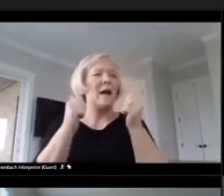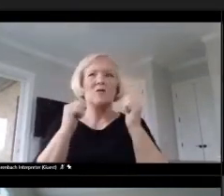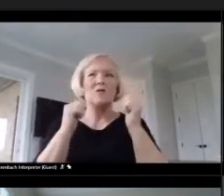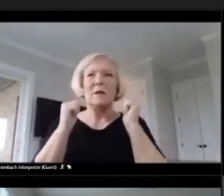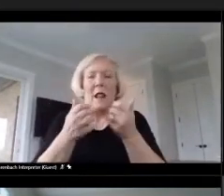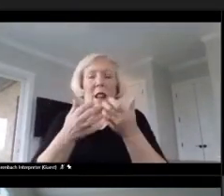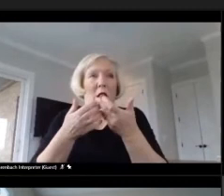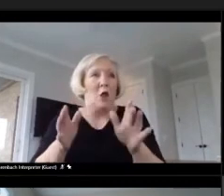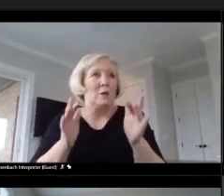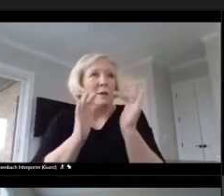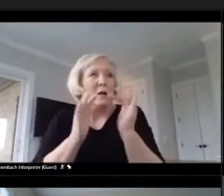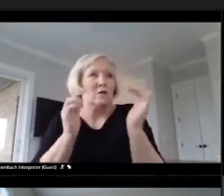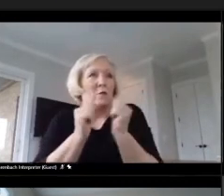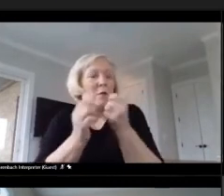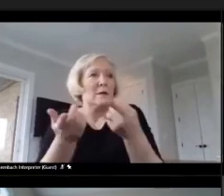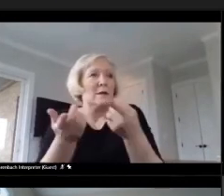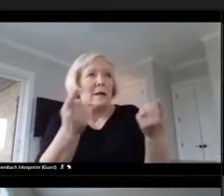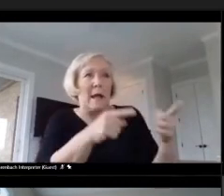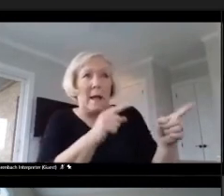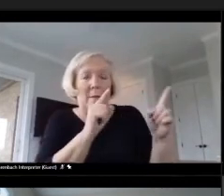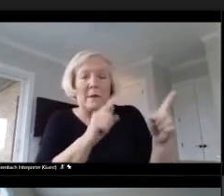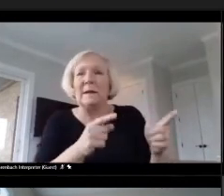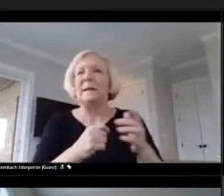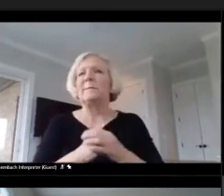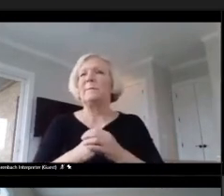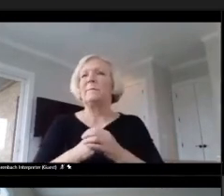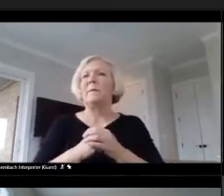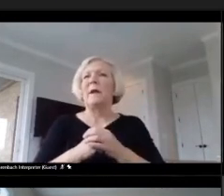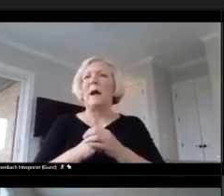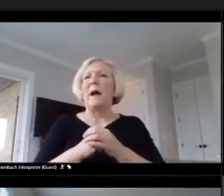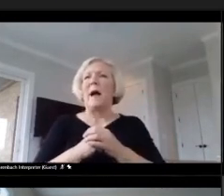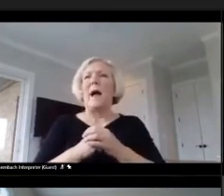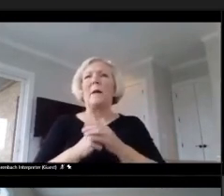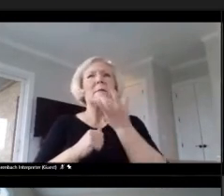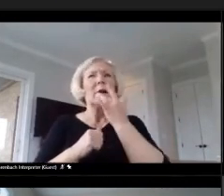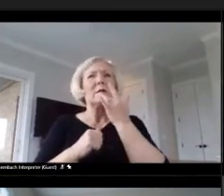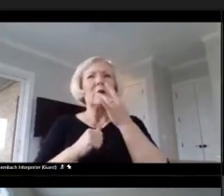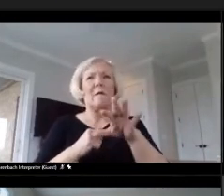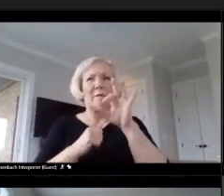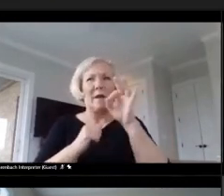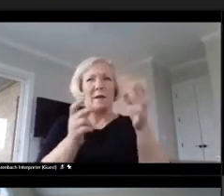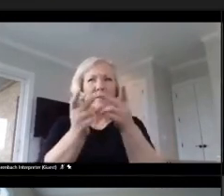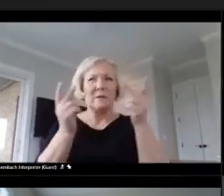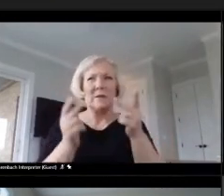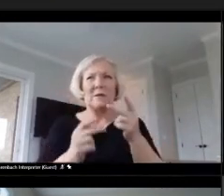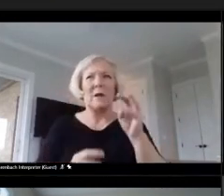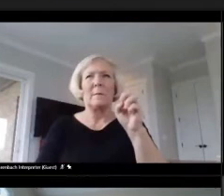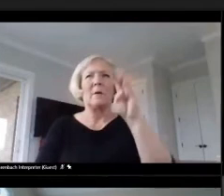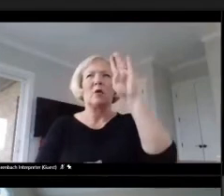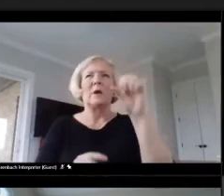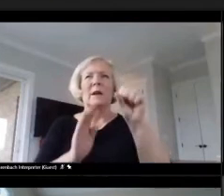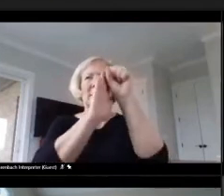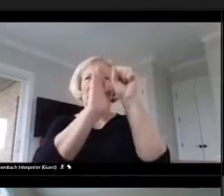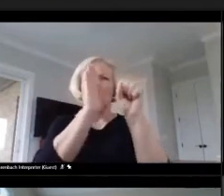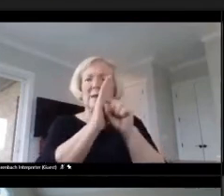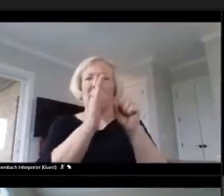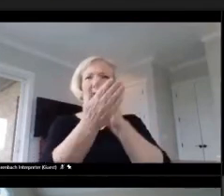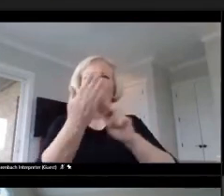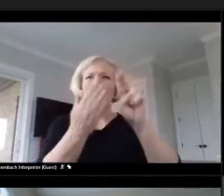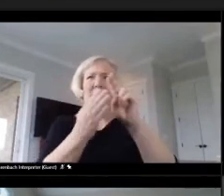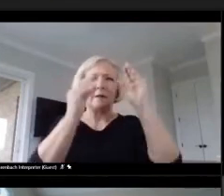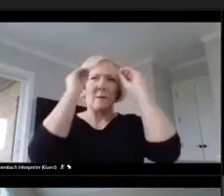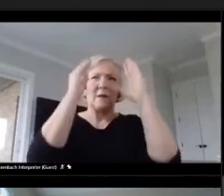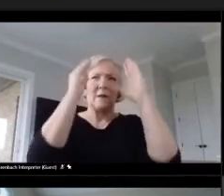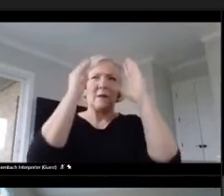touch with what's going on. I'm very lucky to have found a position at Murray State University where I'm teaching in the College of